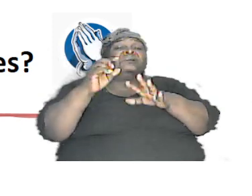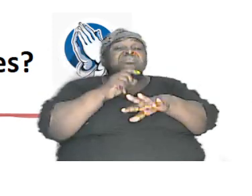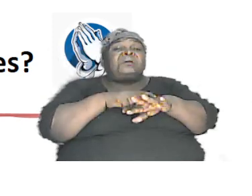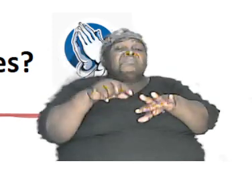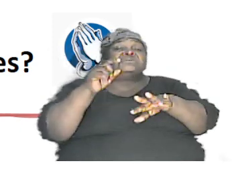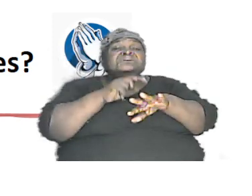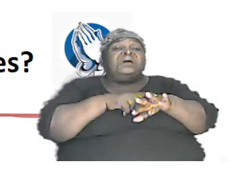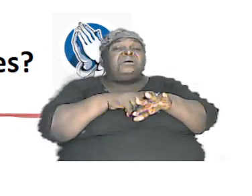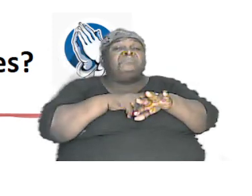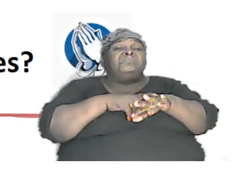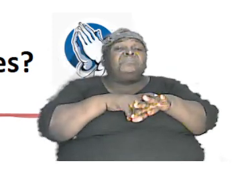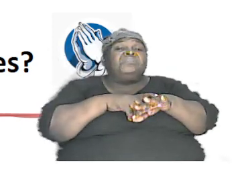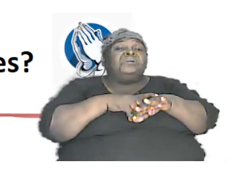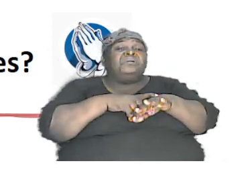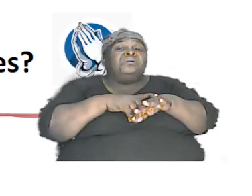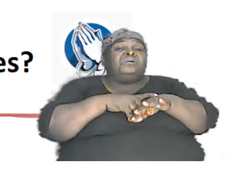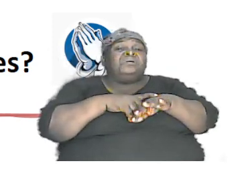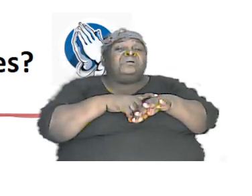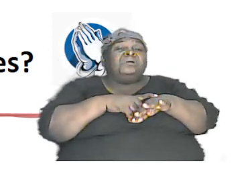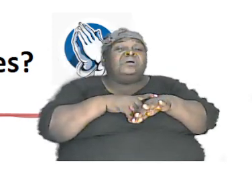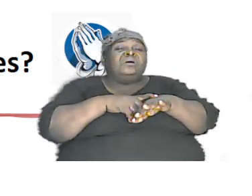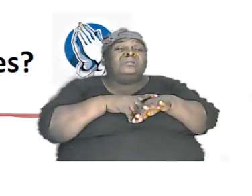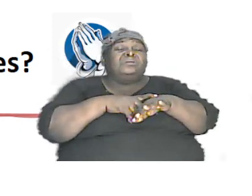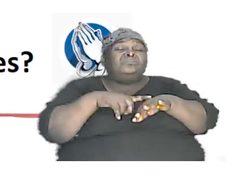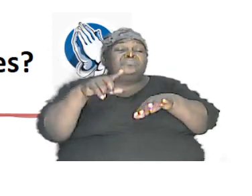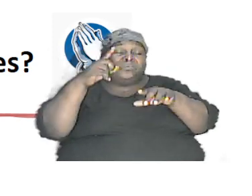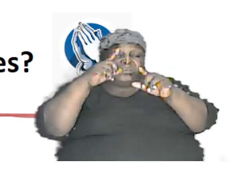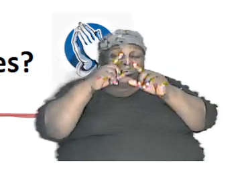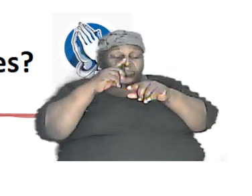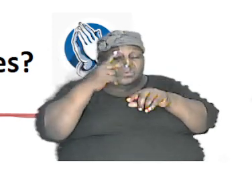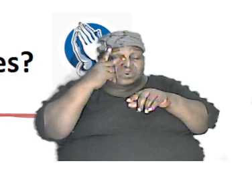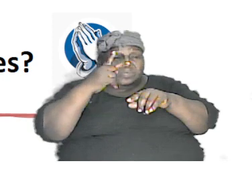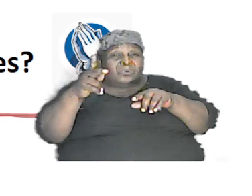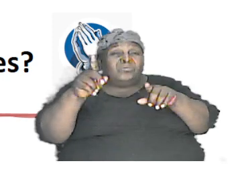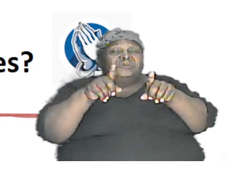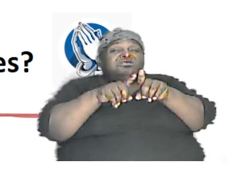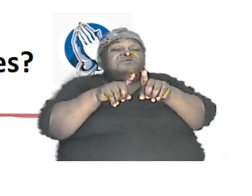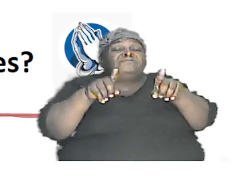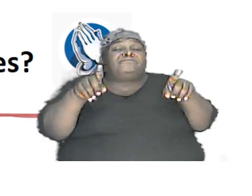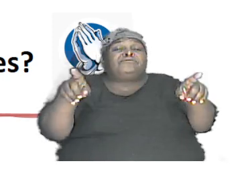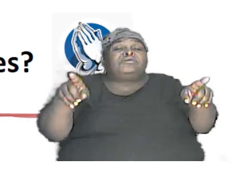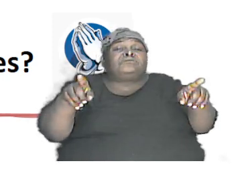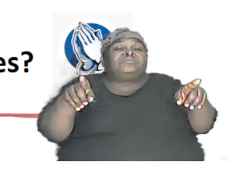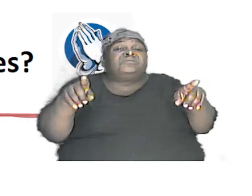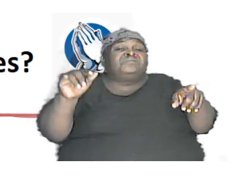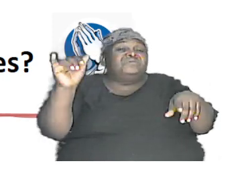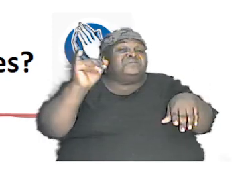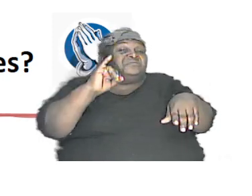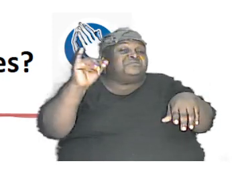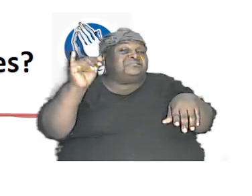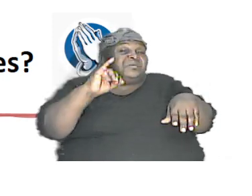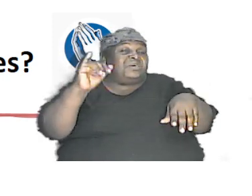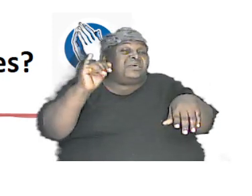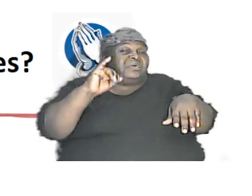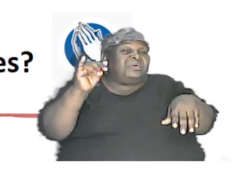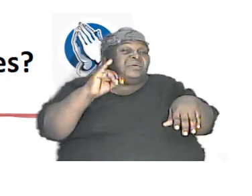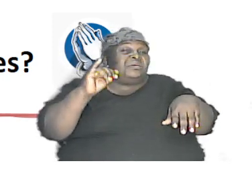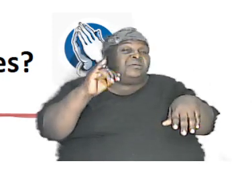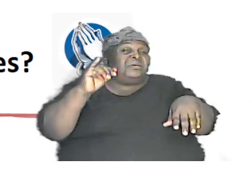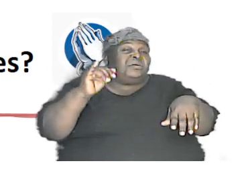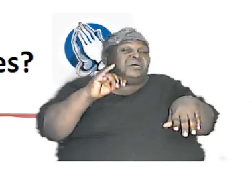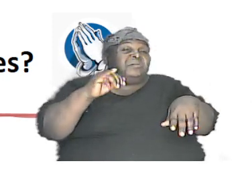results in a different looking animal but they are of the same kind they are of the same species